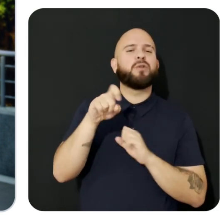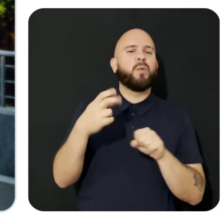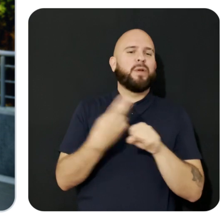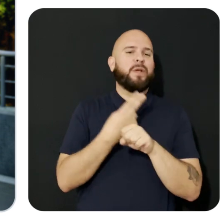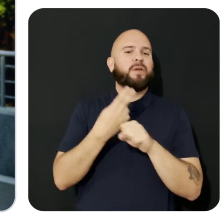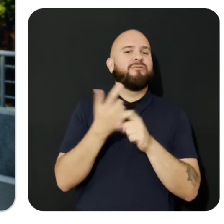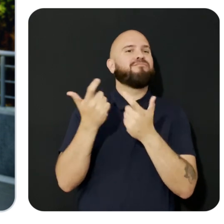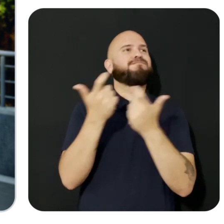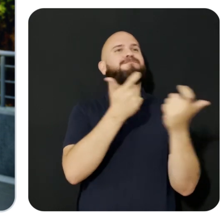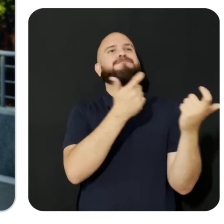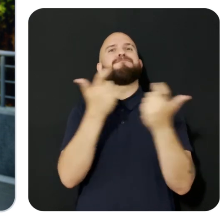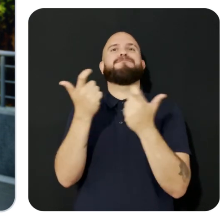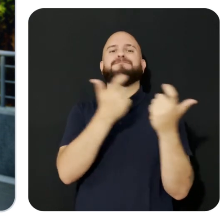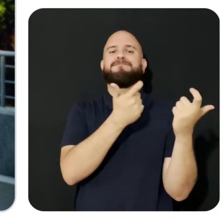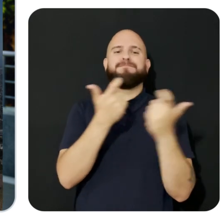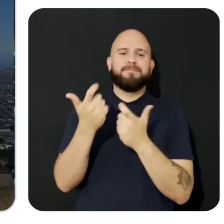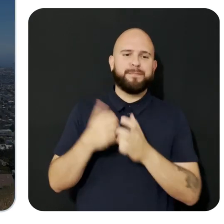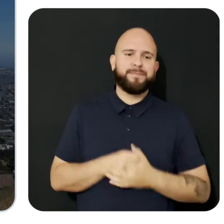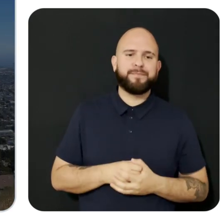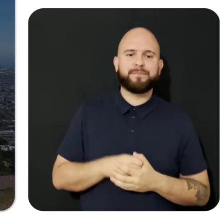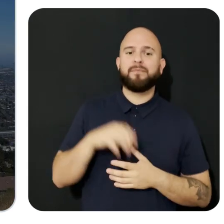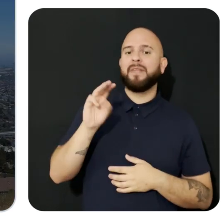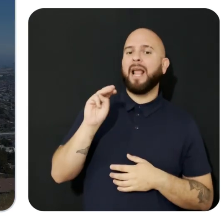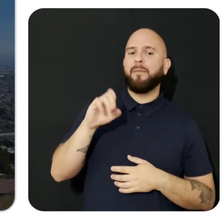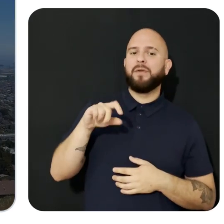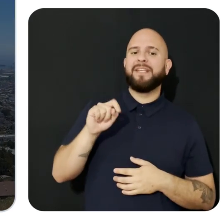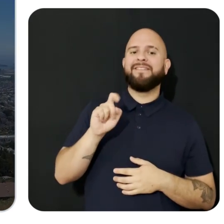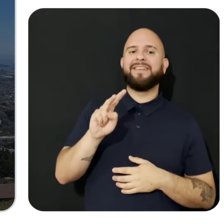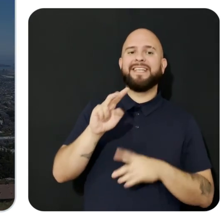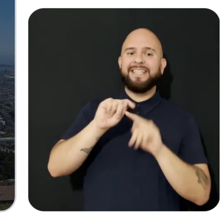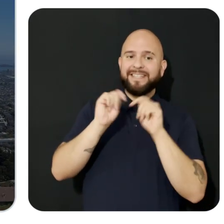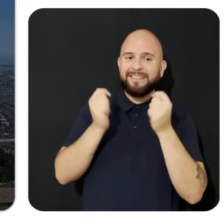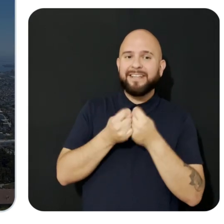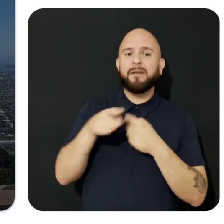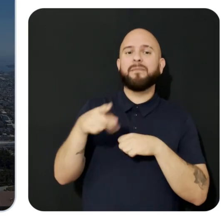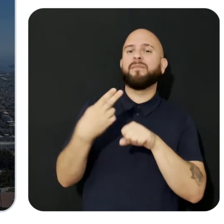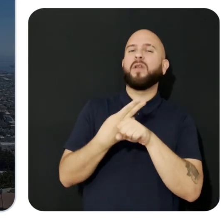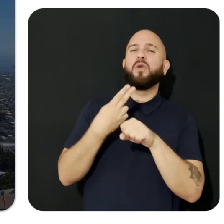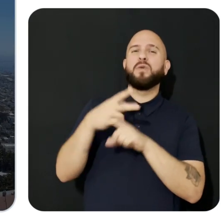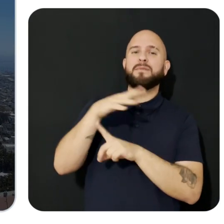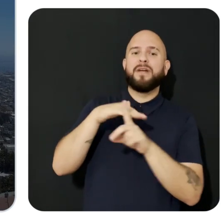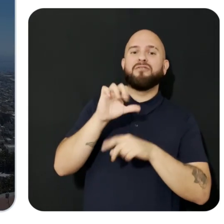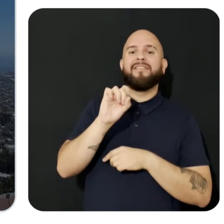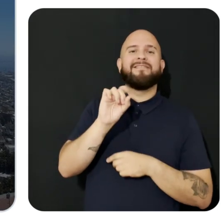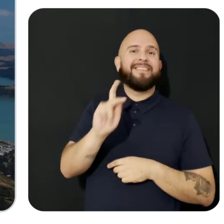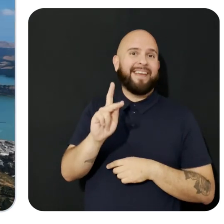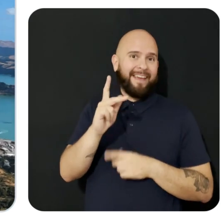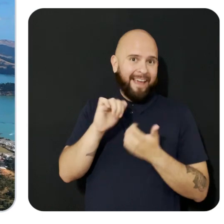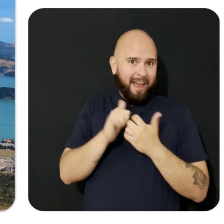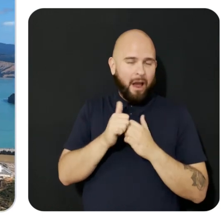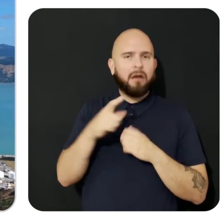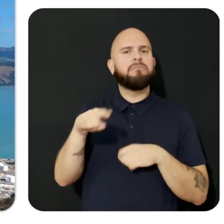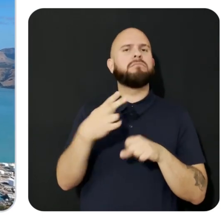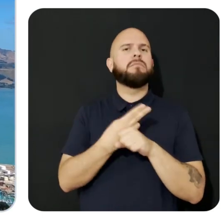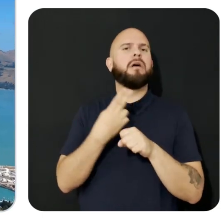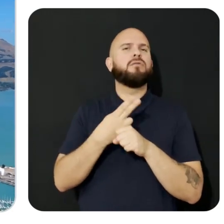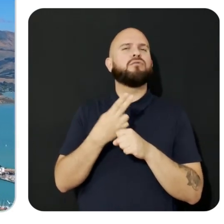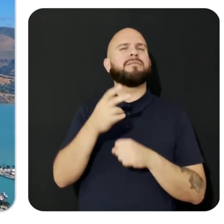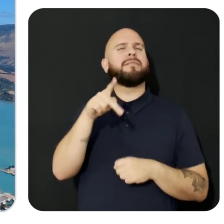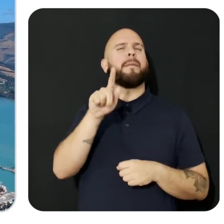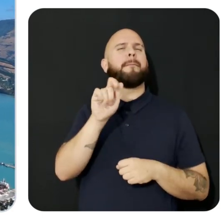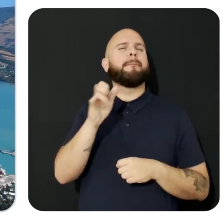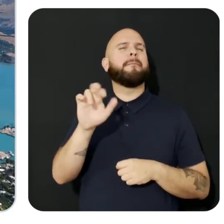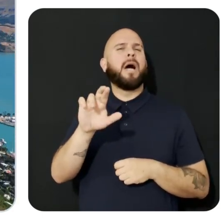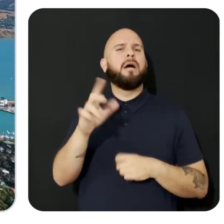best way to view this content. The MQTV team leveraged the Meta Spatial SDK to build a custom immersive player